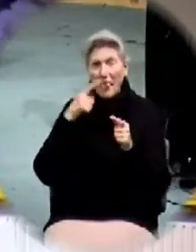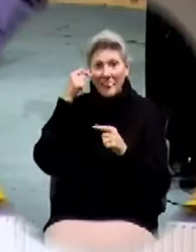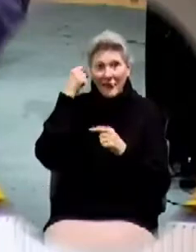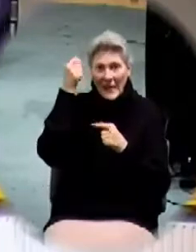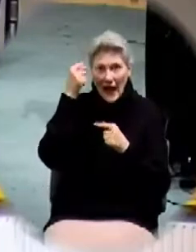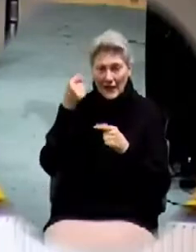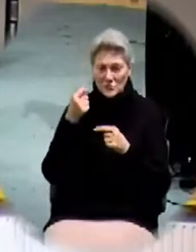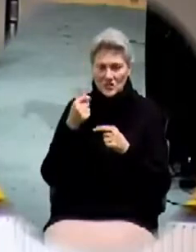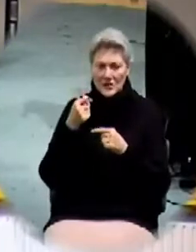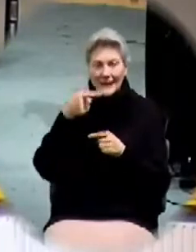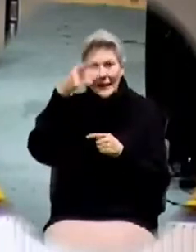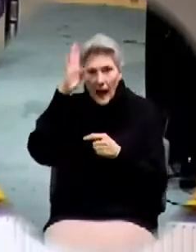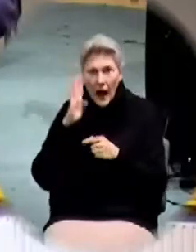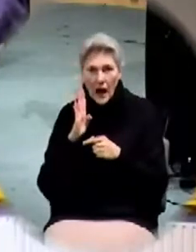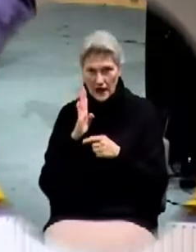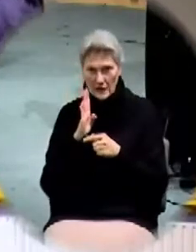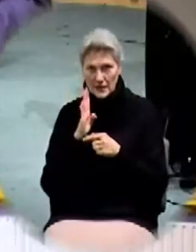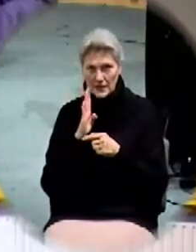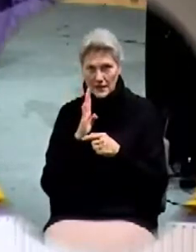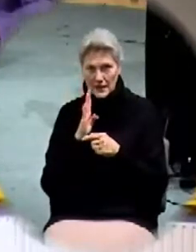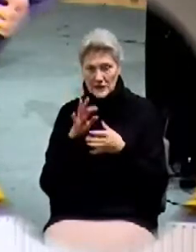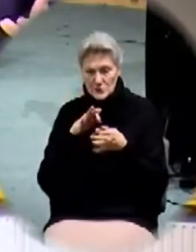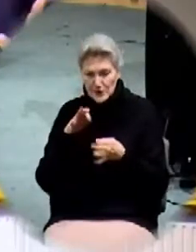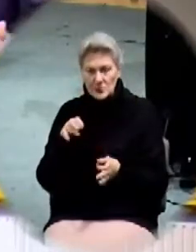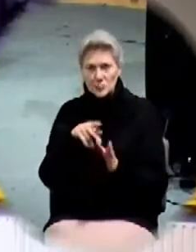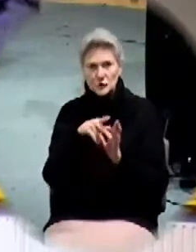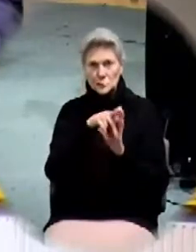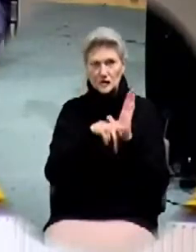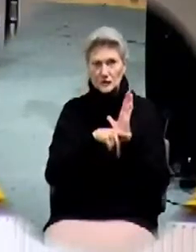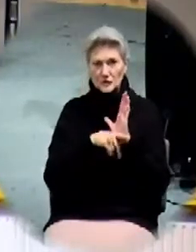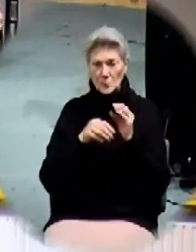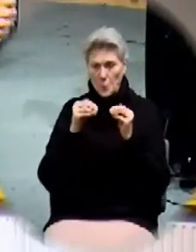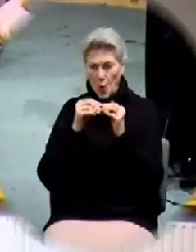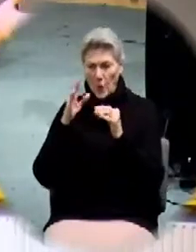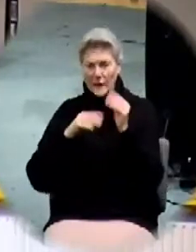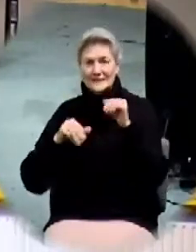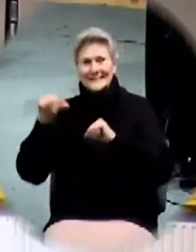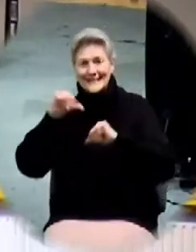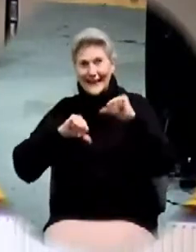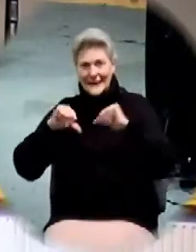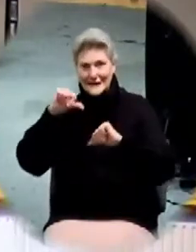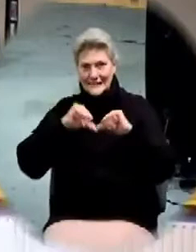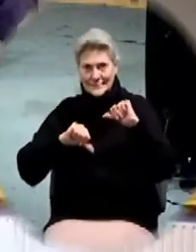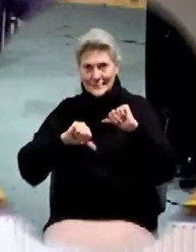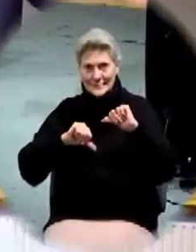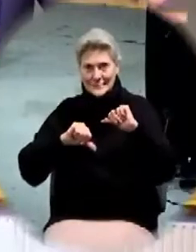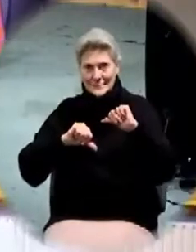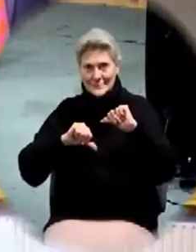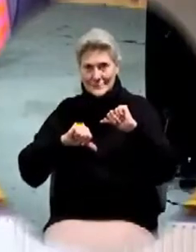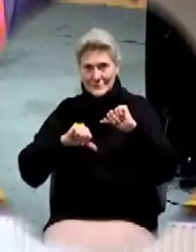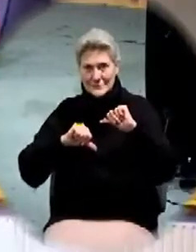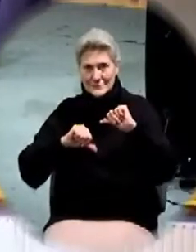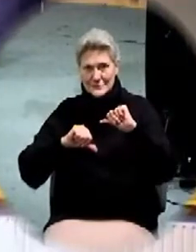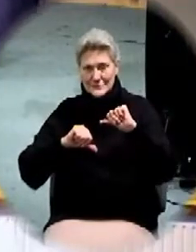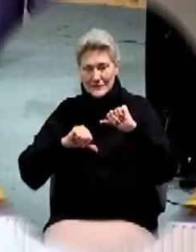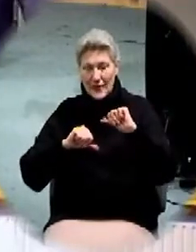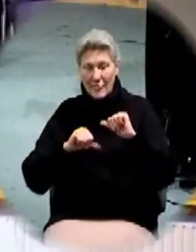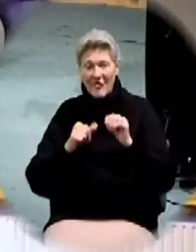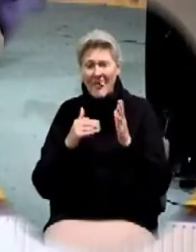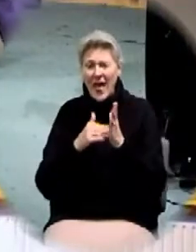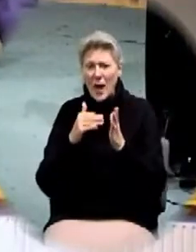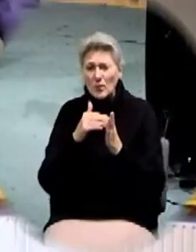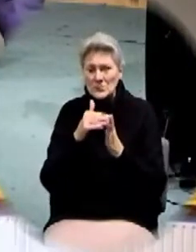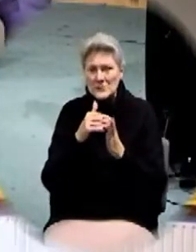and about God and spiritual principles than he ever did about physics or math. Thousands of pages of